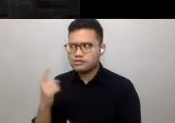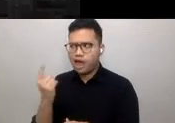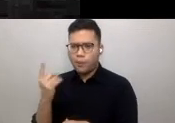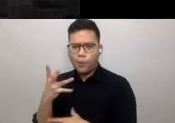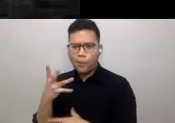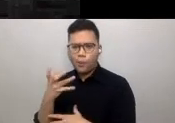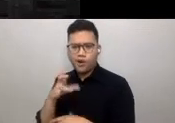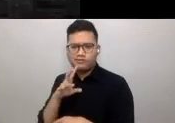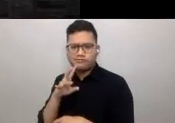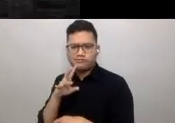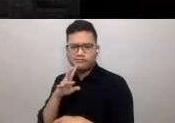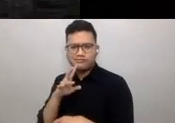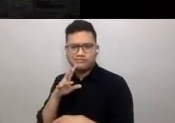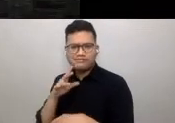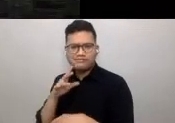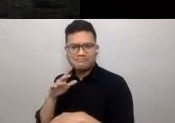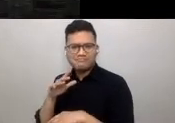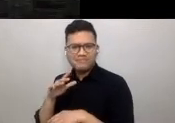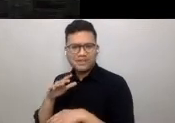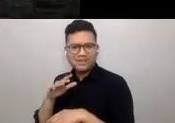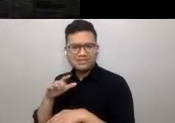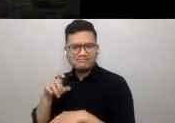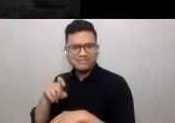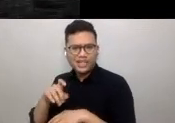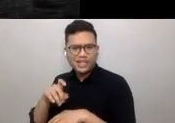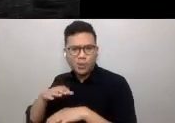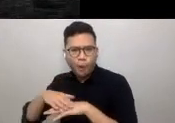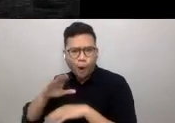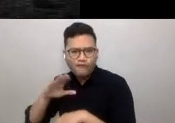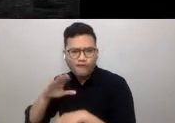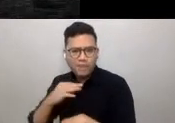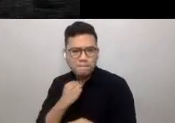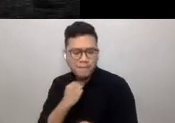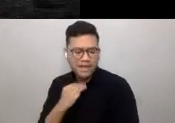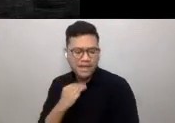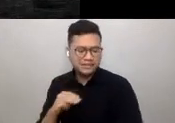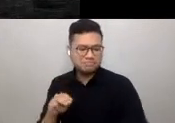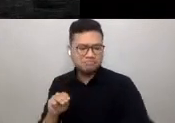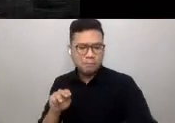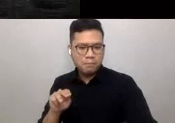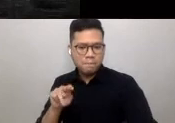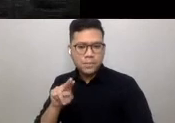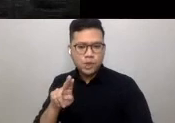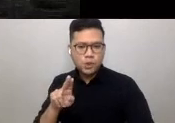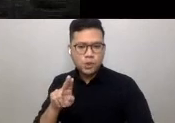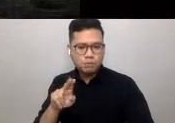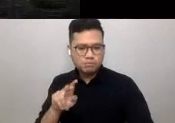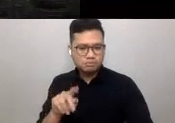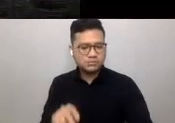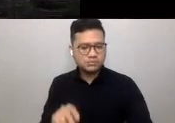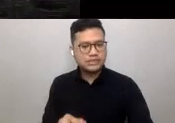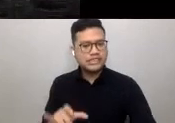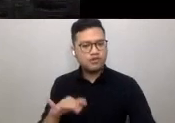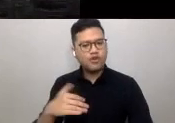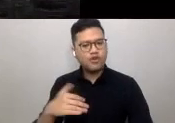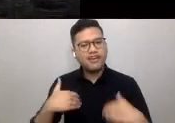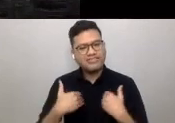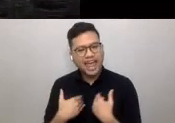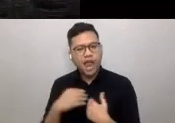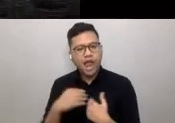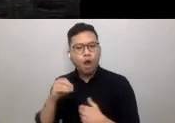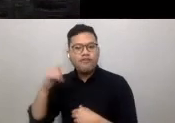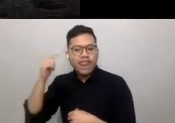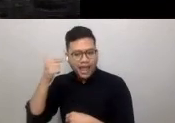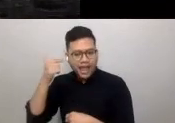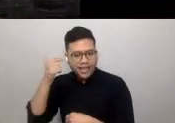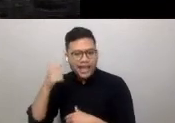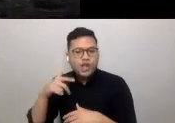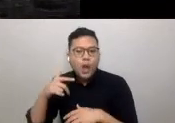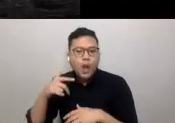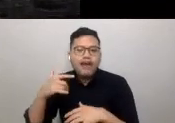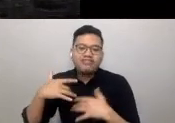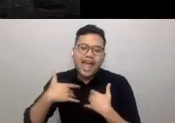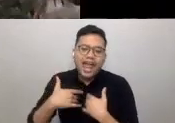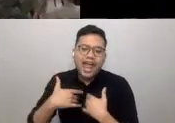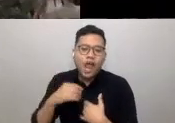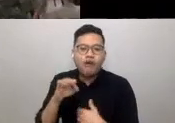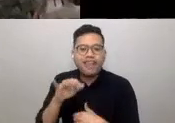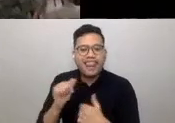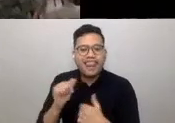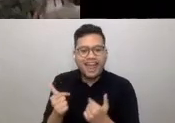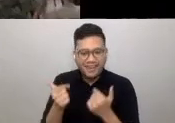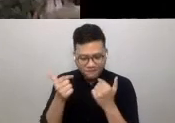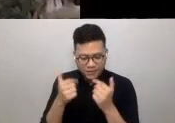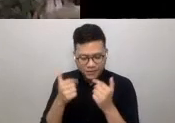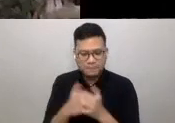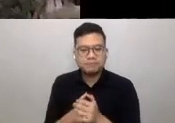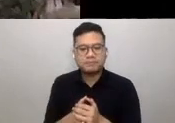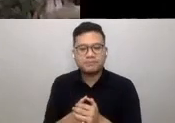microphone on mute. As London is, if you're tired of life, if you're tired of London, you're certainly tired of life.